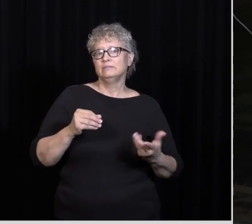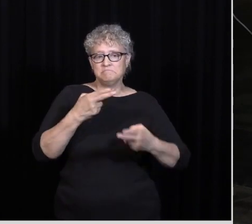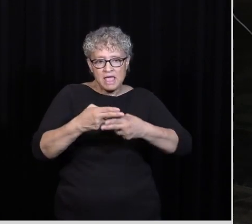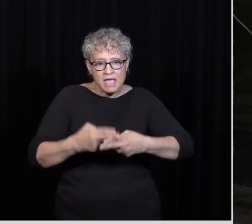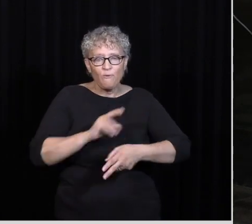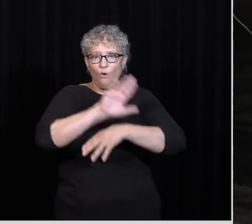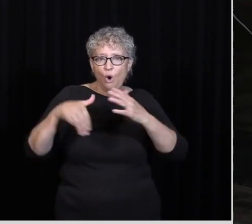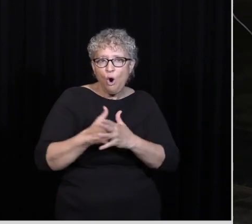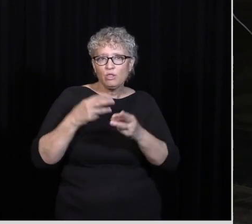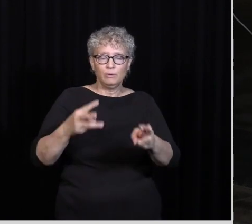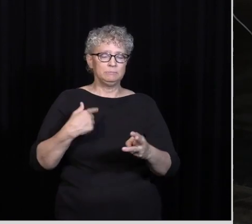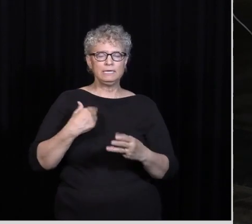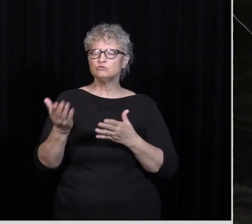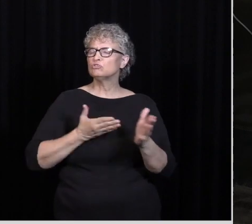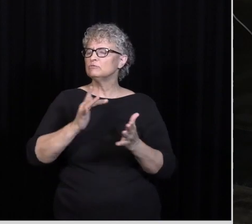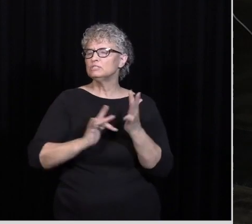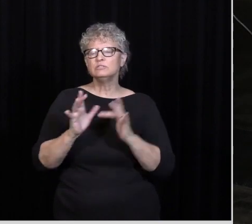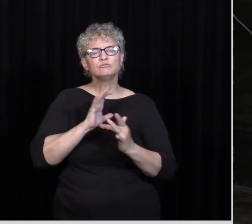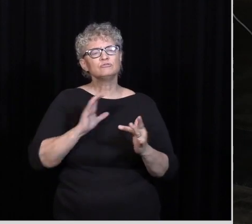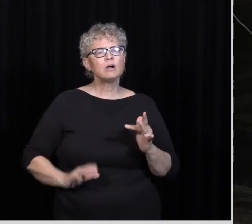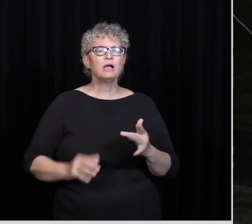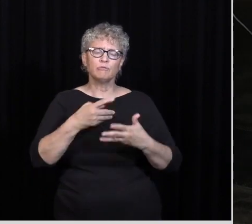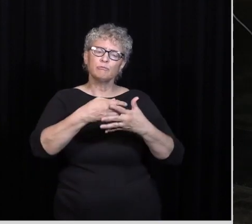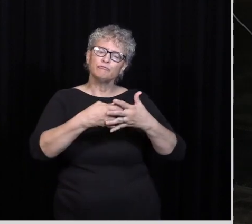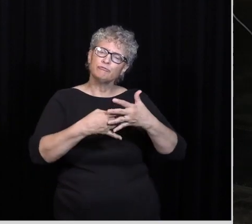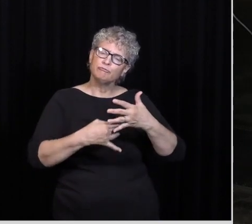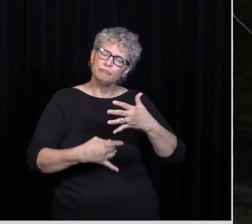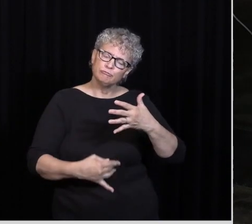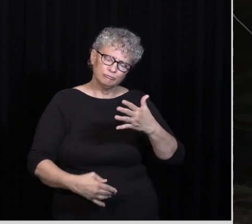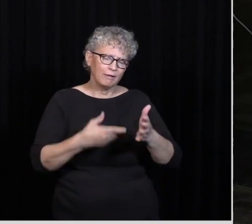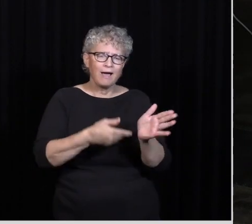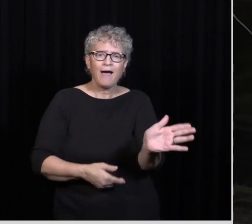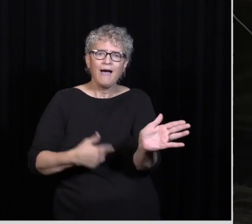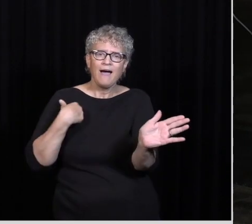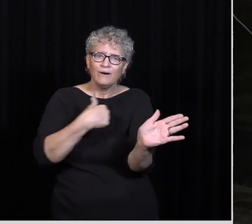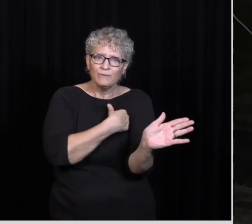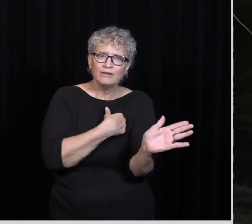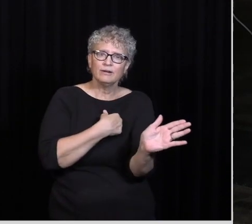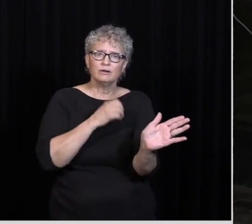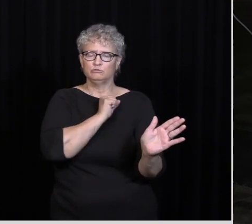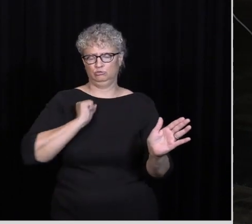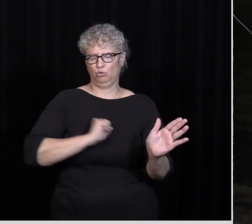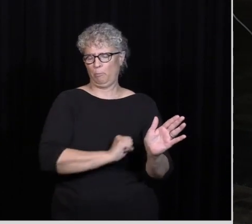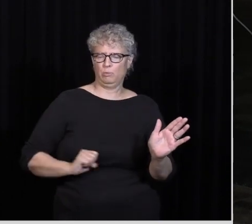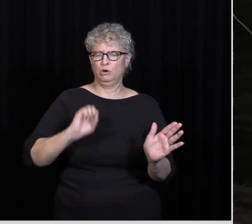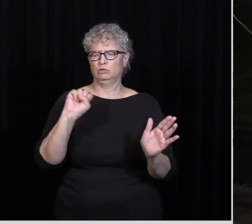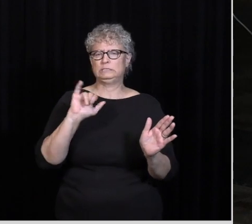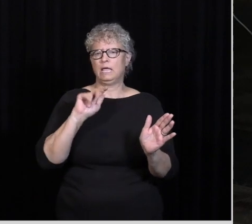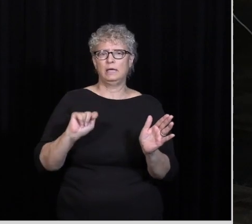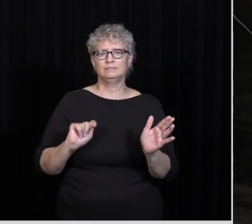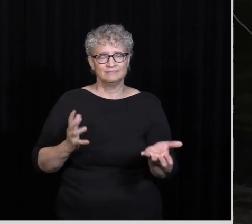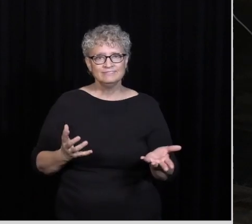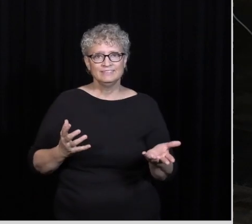of the ways That we have served Jesus Christ And how we think That because of all of these things We're somehow Super saints So check out what Paul